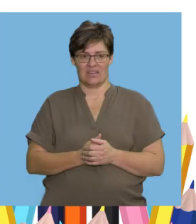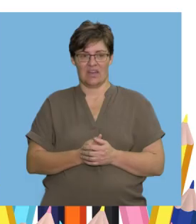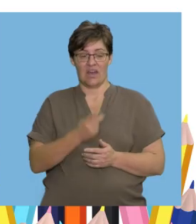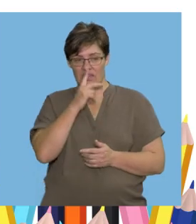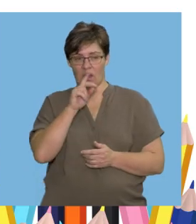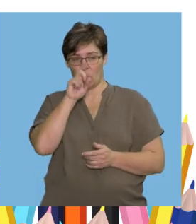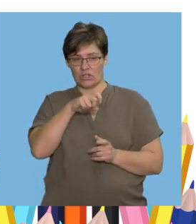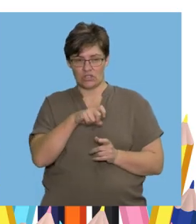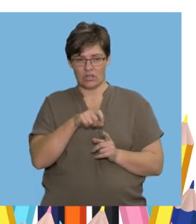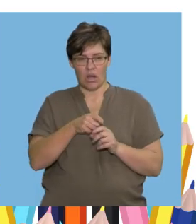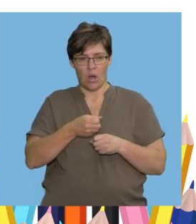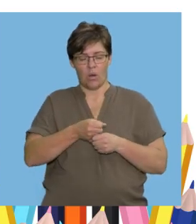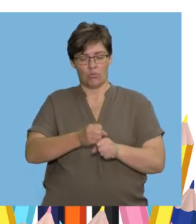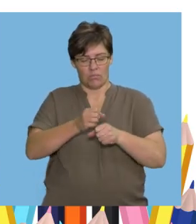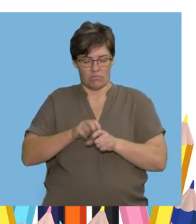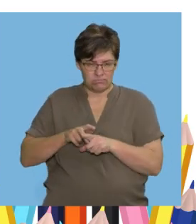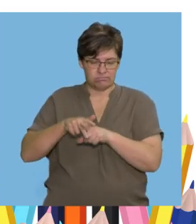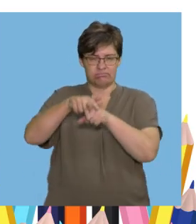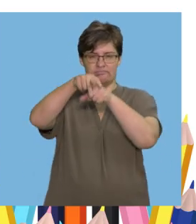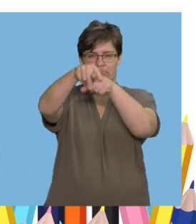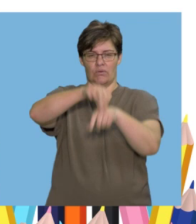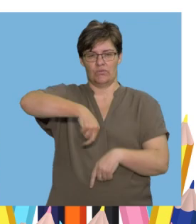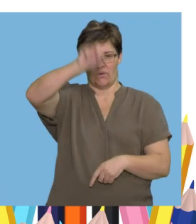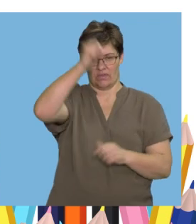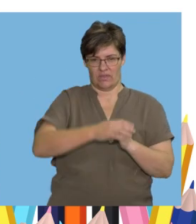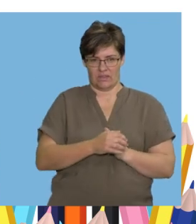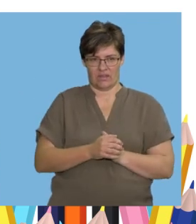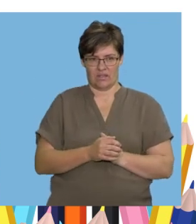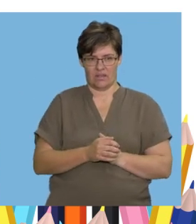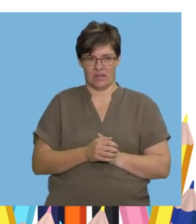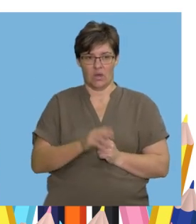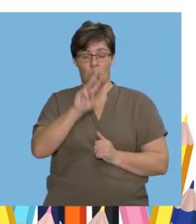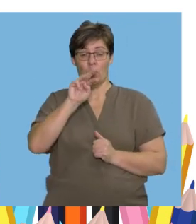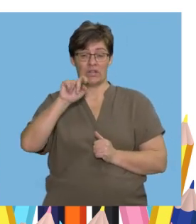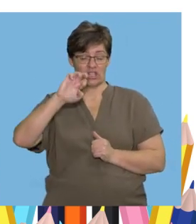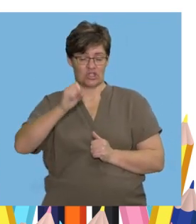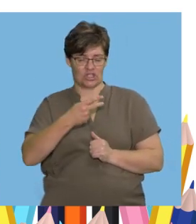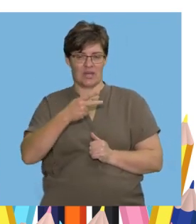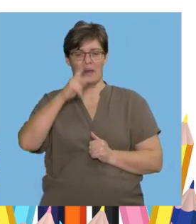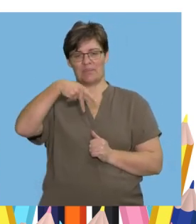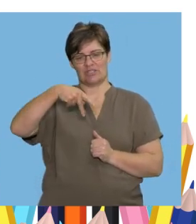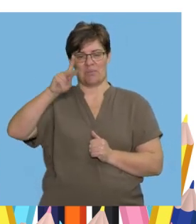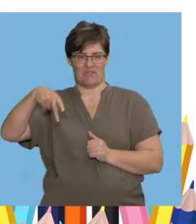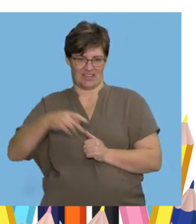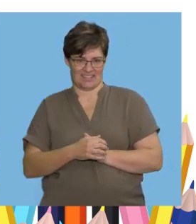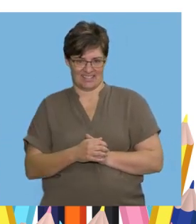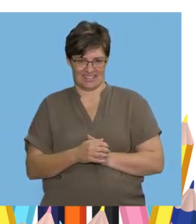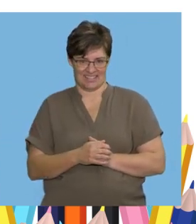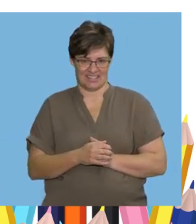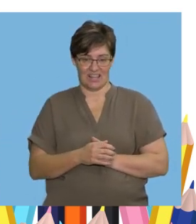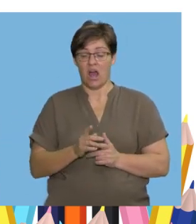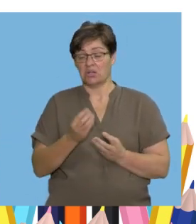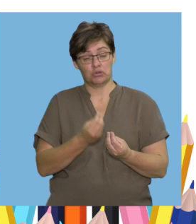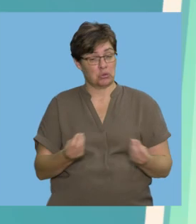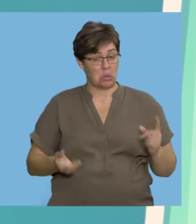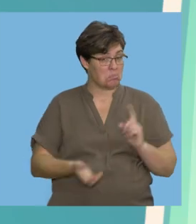The witch flew north on her broom Witch It's pitch perfect Super